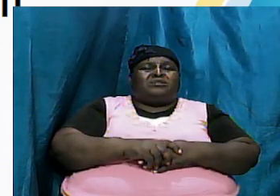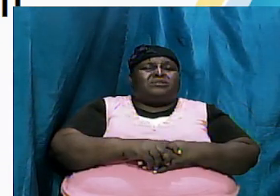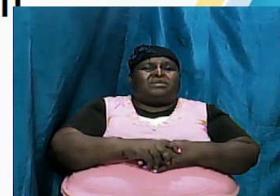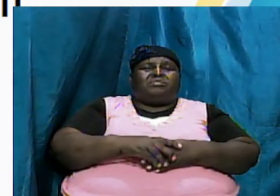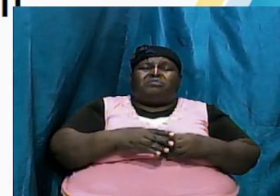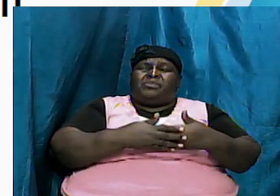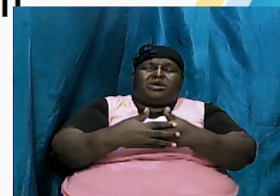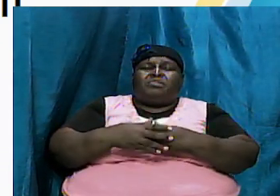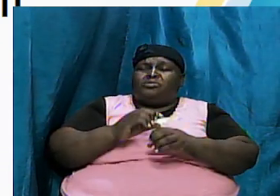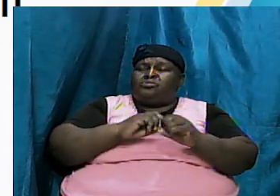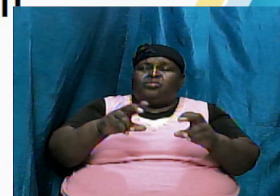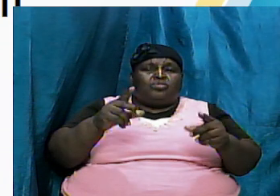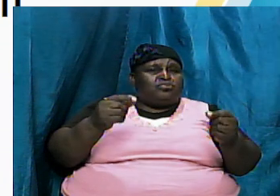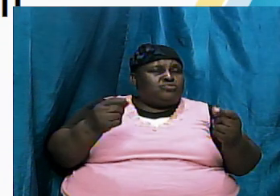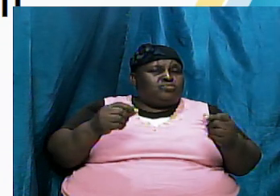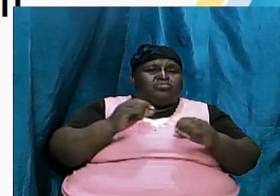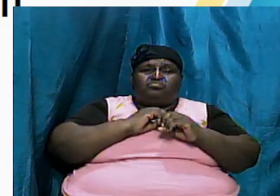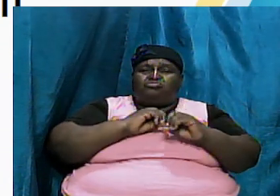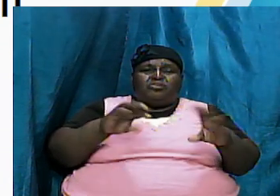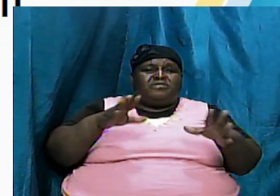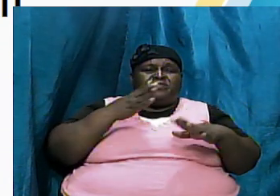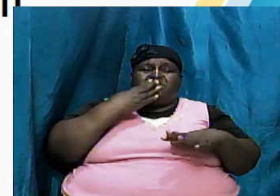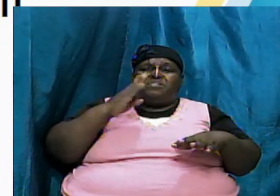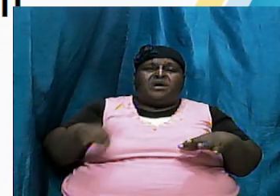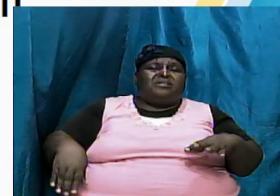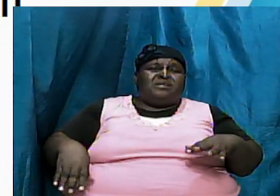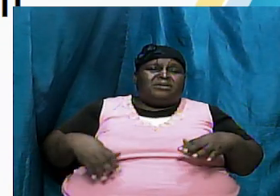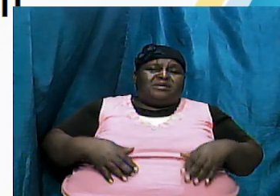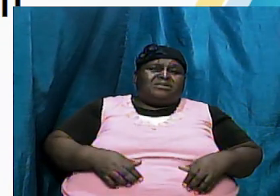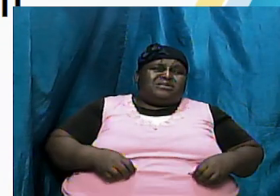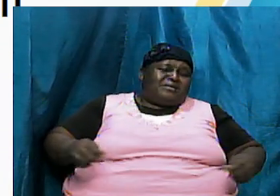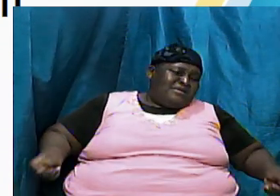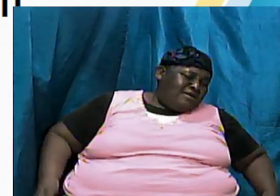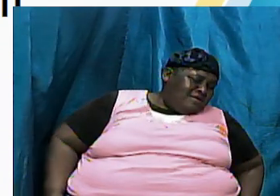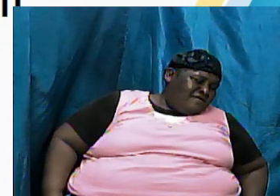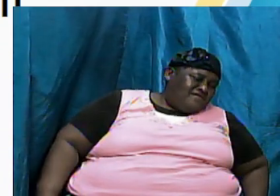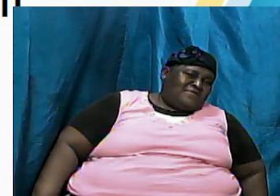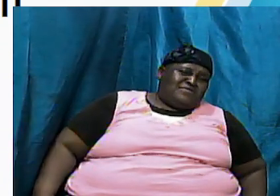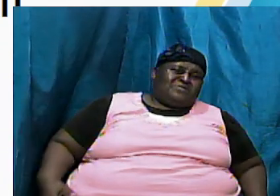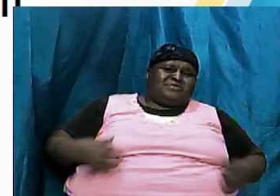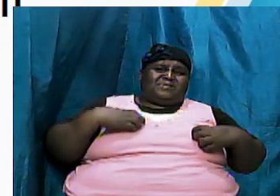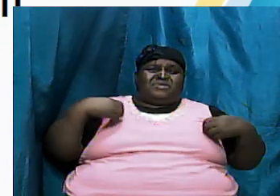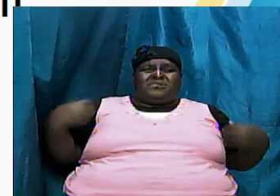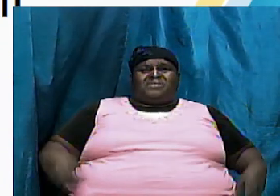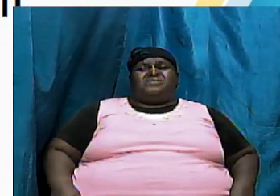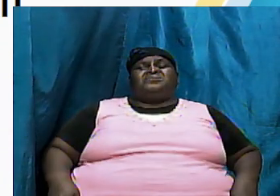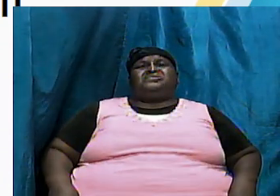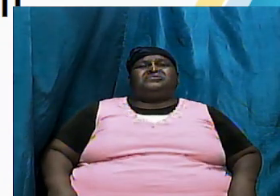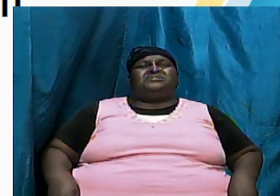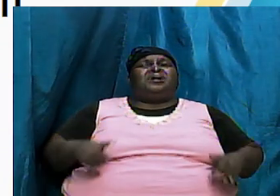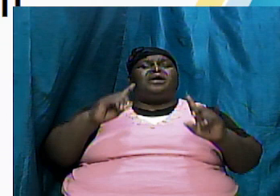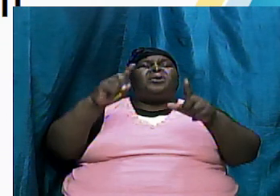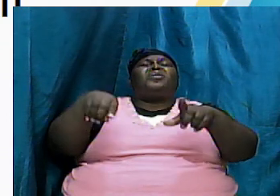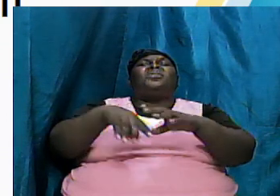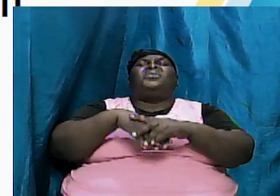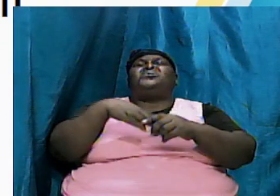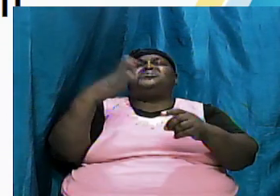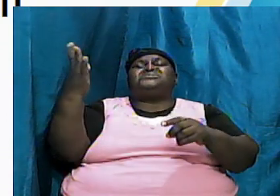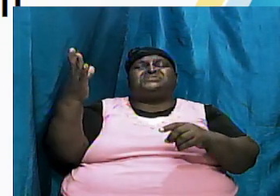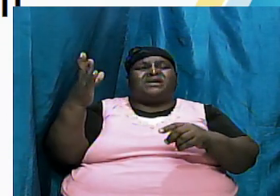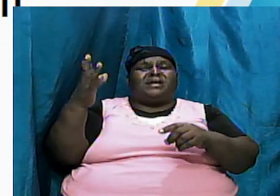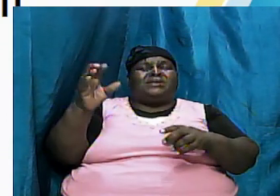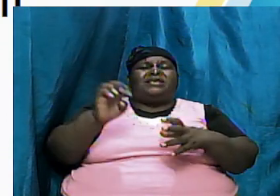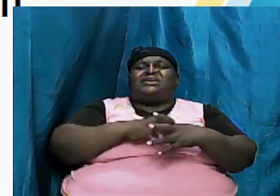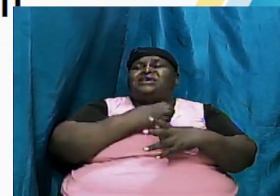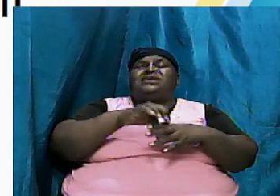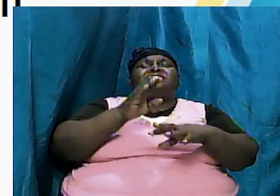the baby will get up and take off his clothes and walk outside walk in the middle of the road if no vehicle are coming naked and would